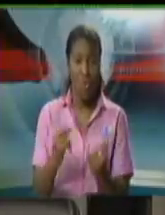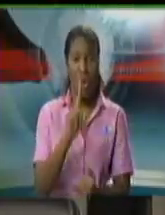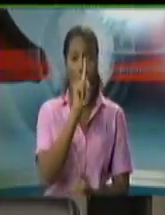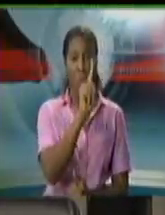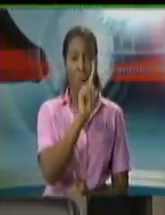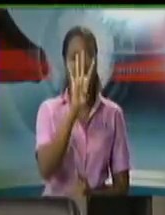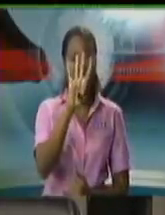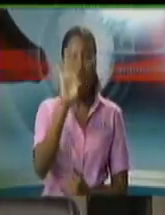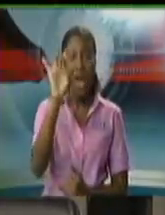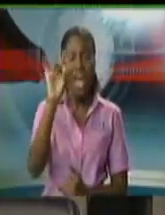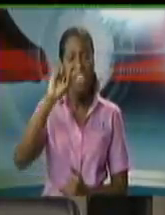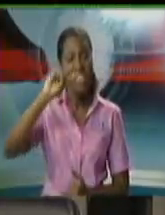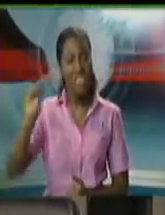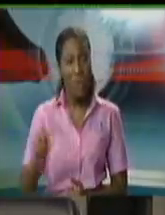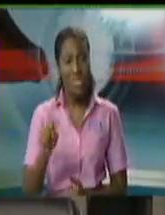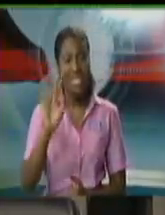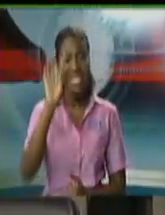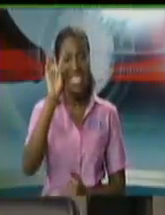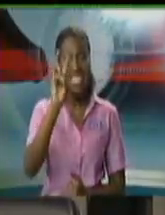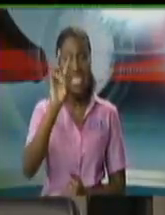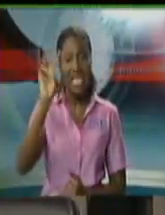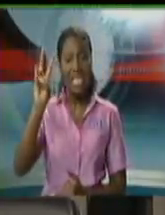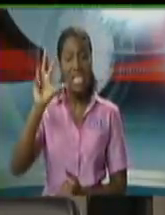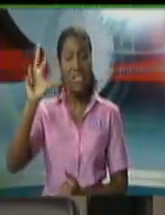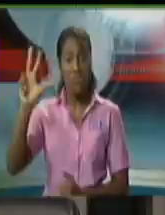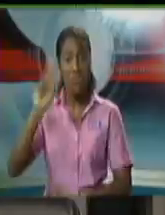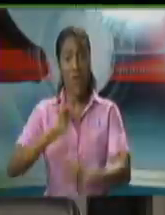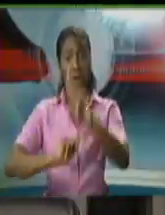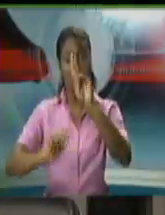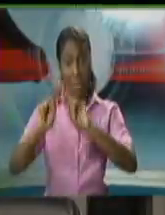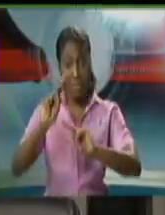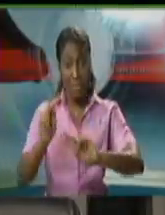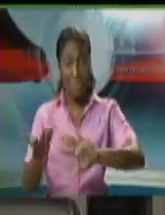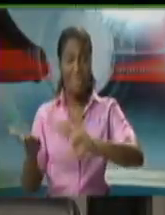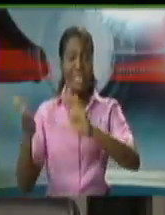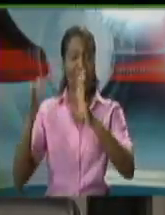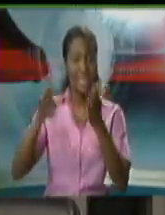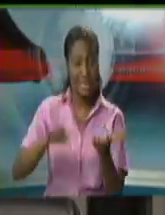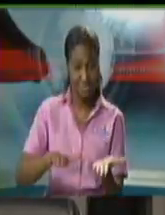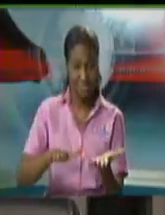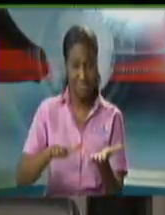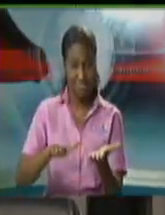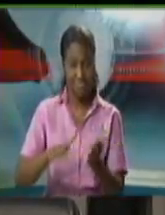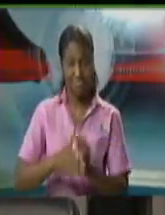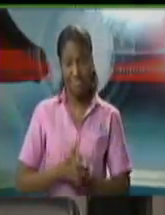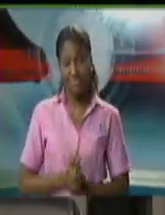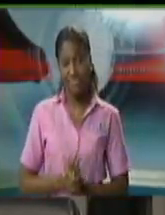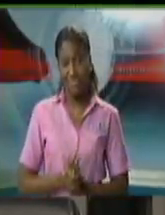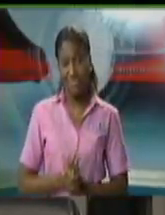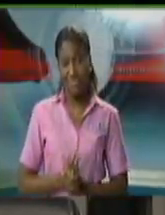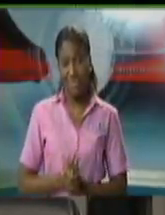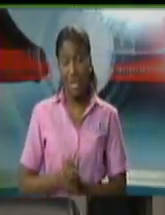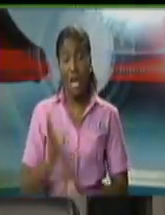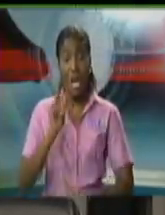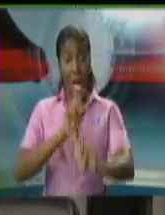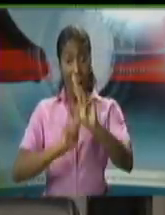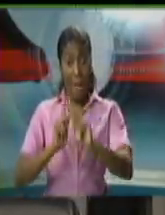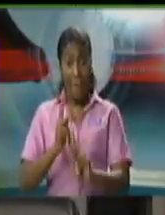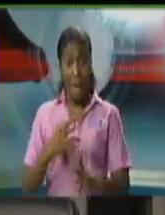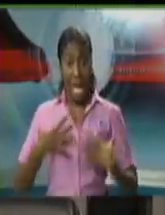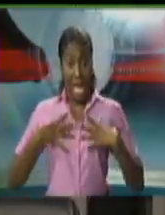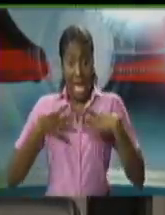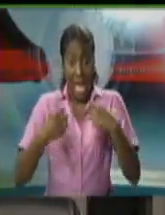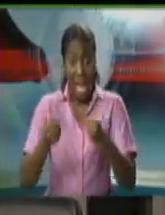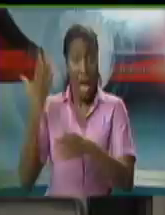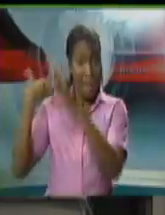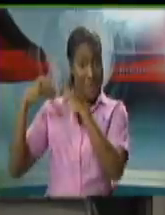,663 and 663. The recovery, those who have recovered,